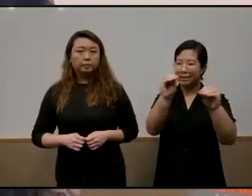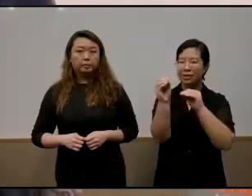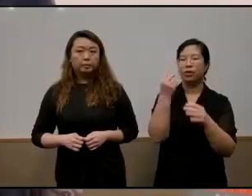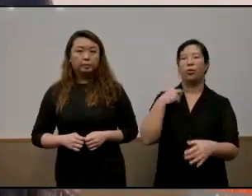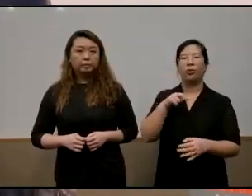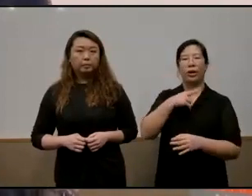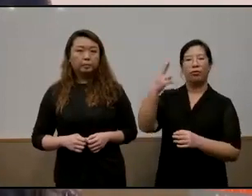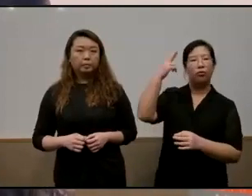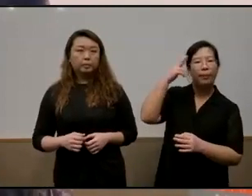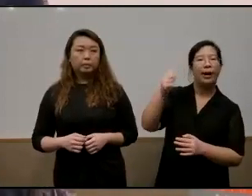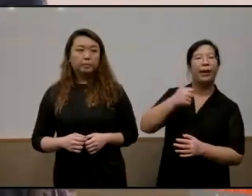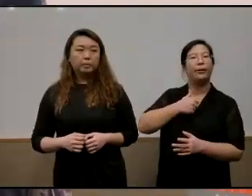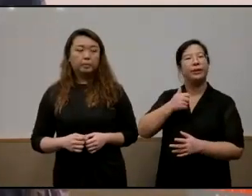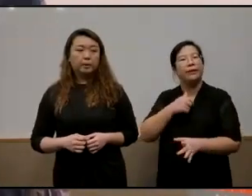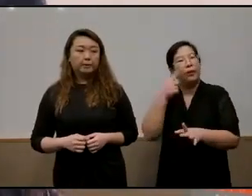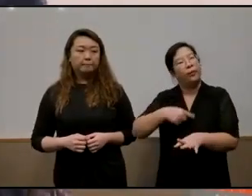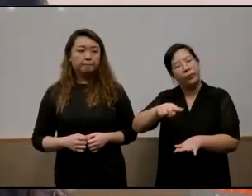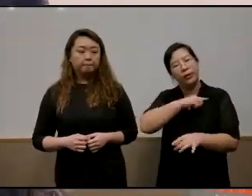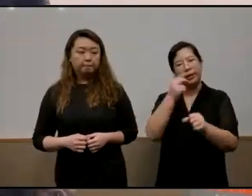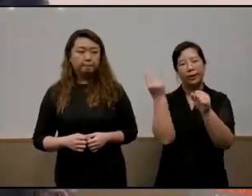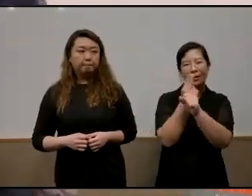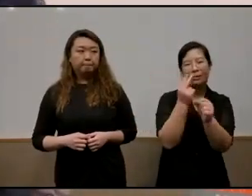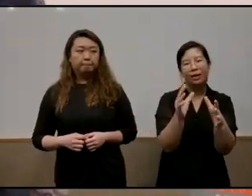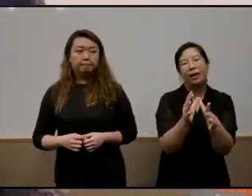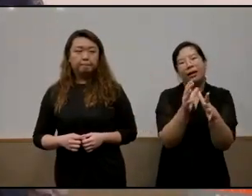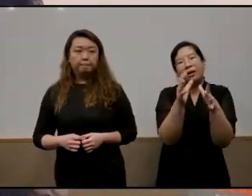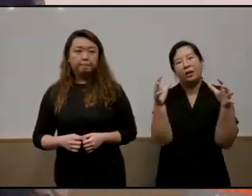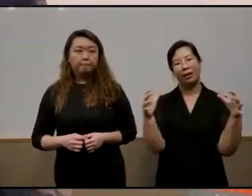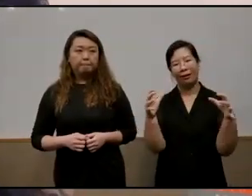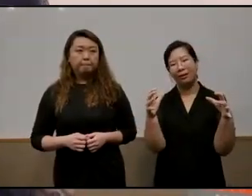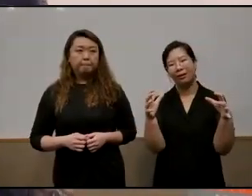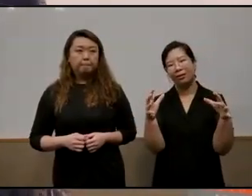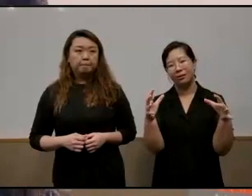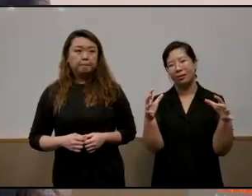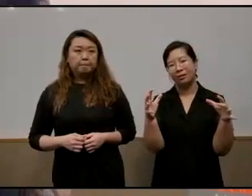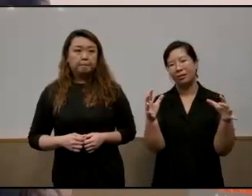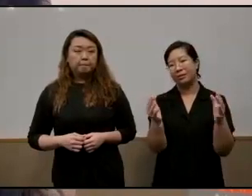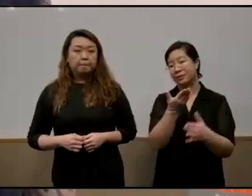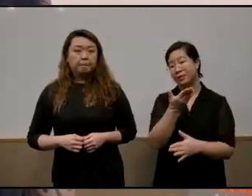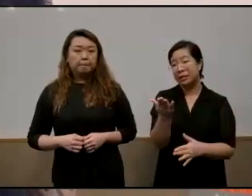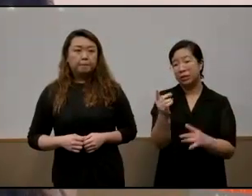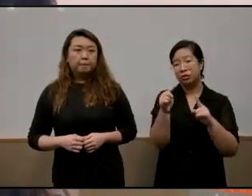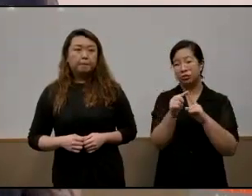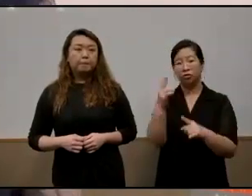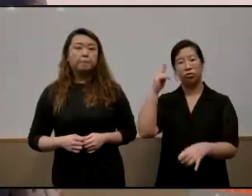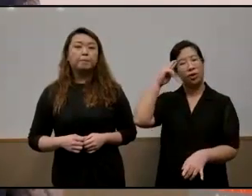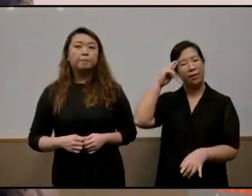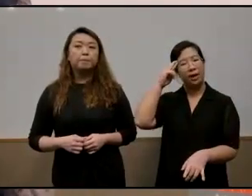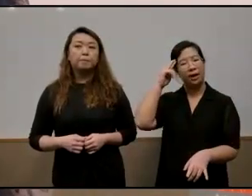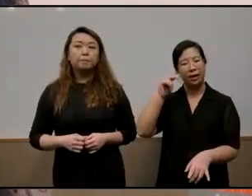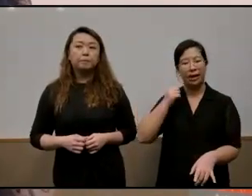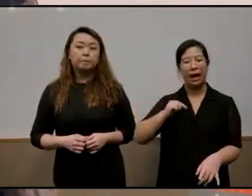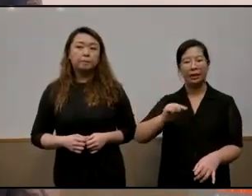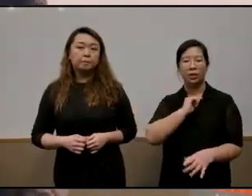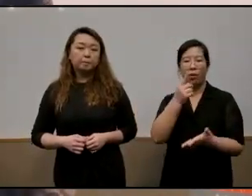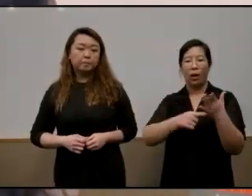and we use um a lot of um um things to remind what are the core values